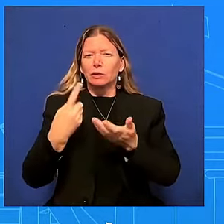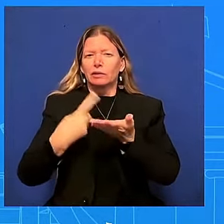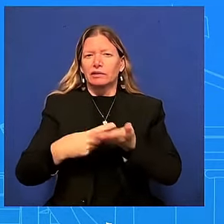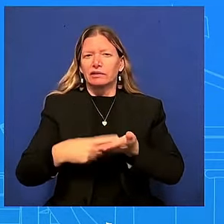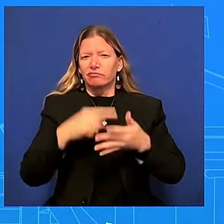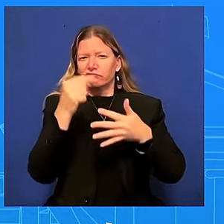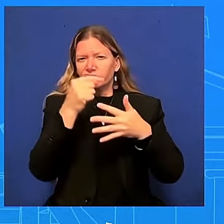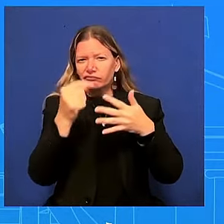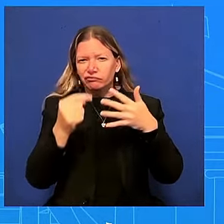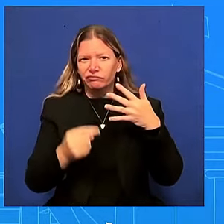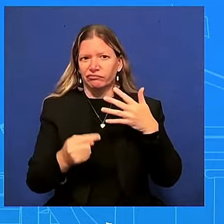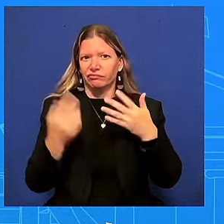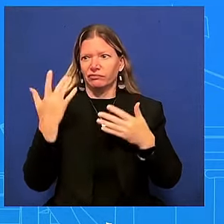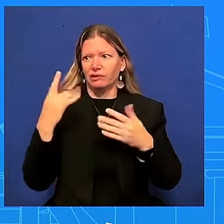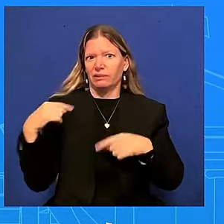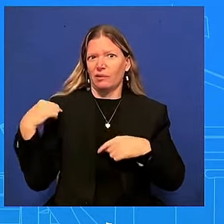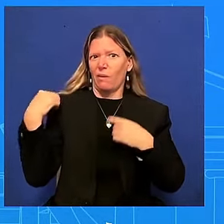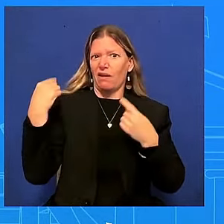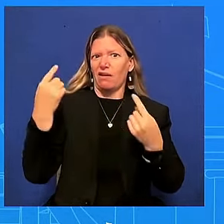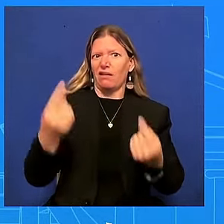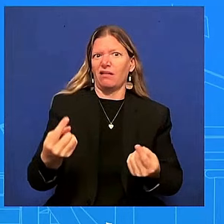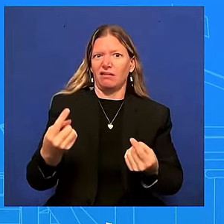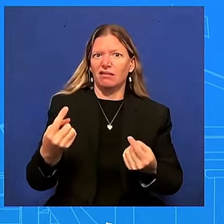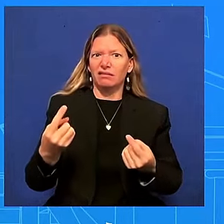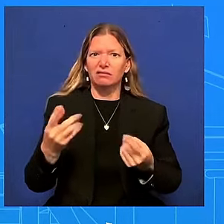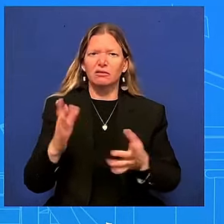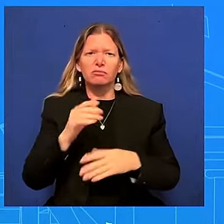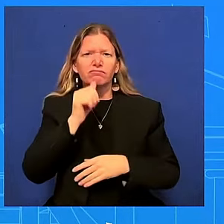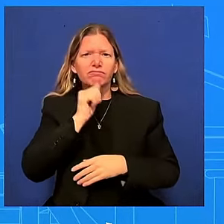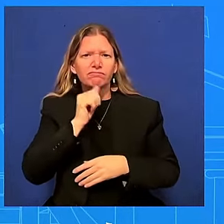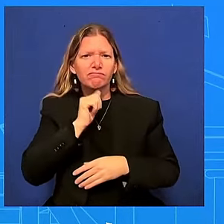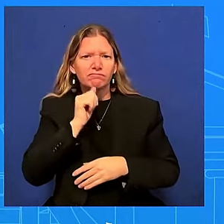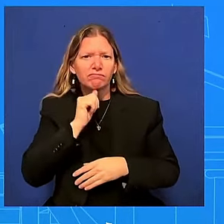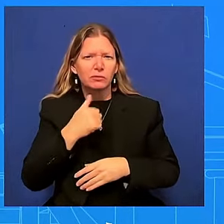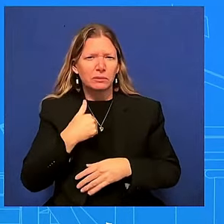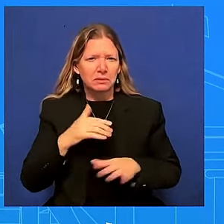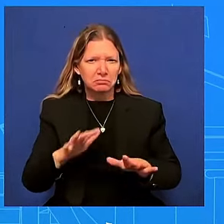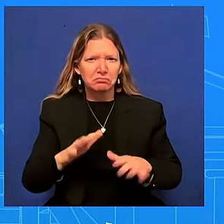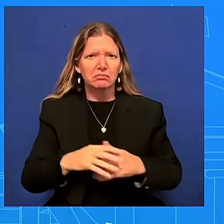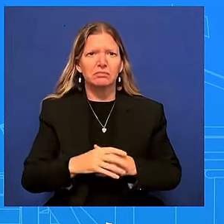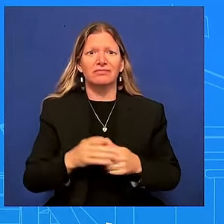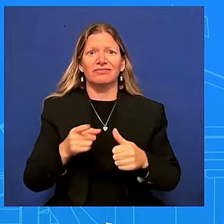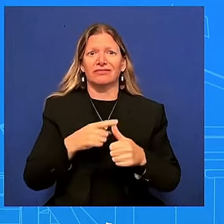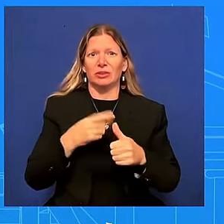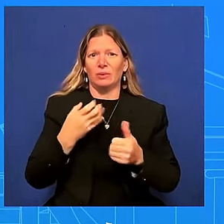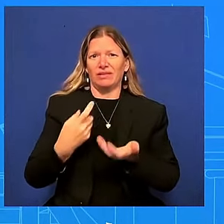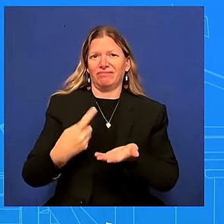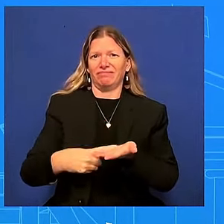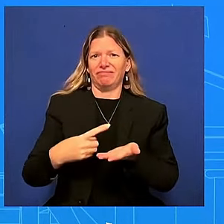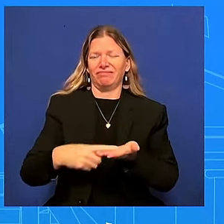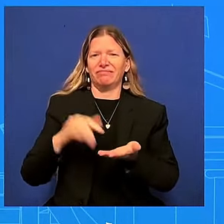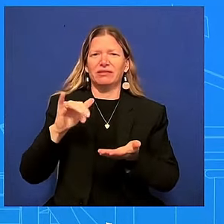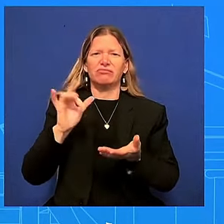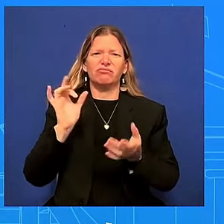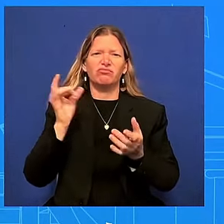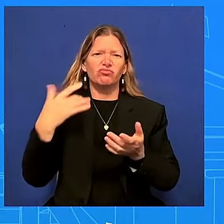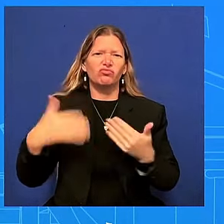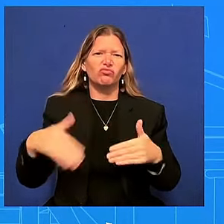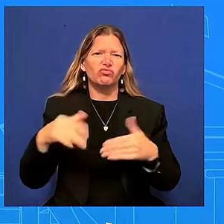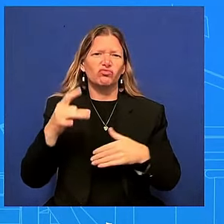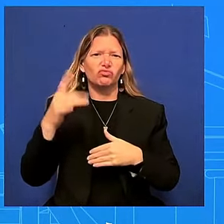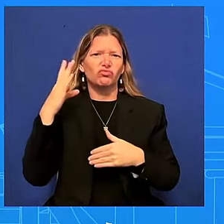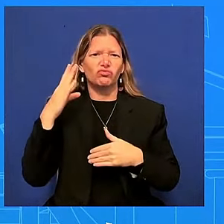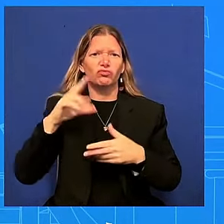bear with me so I want to begin by discussing the devastation caused by hurricane barrel which President Biden just addressed directly